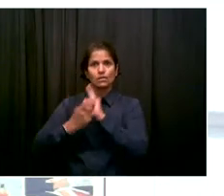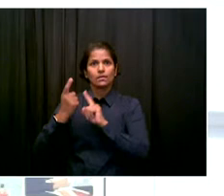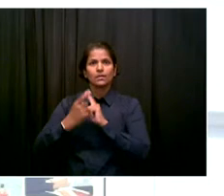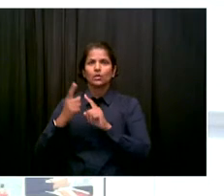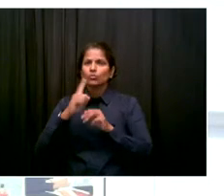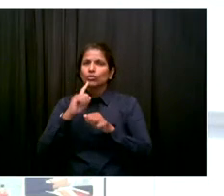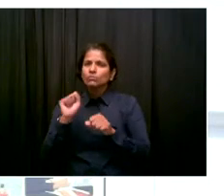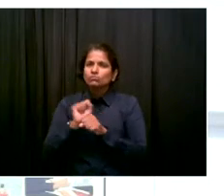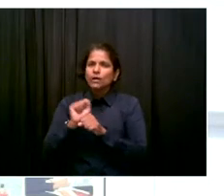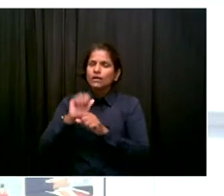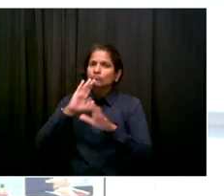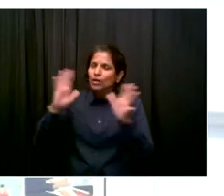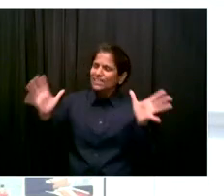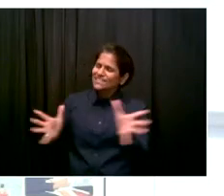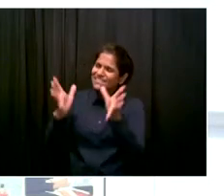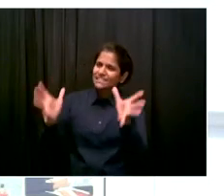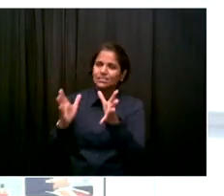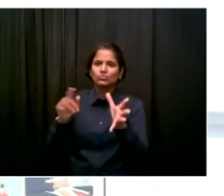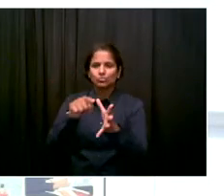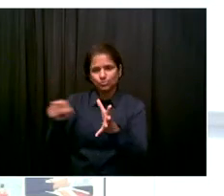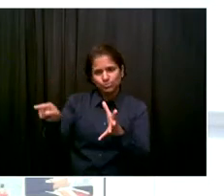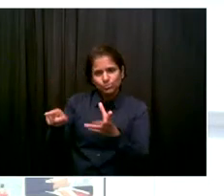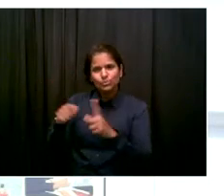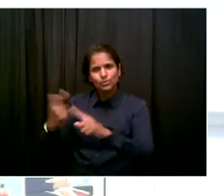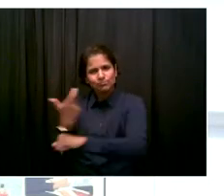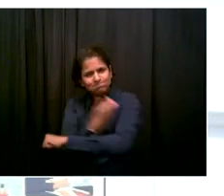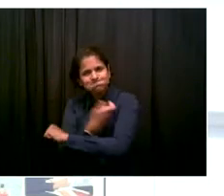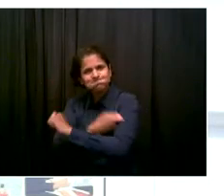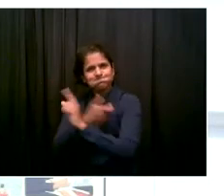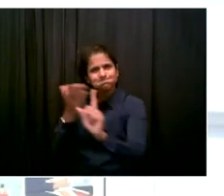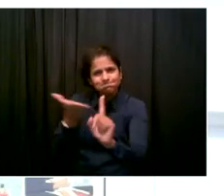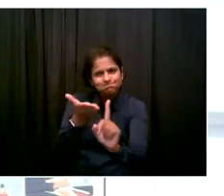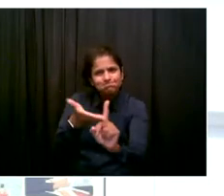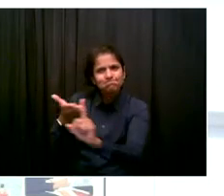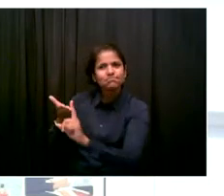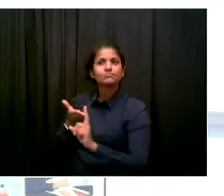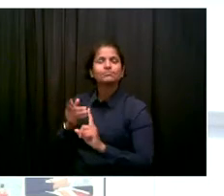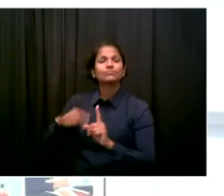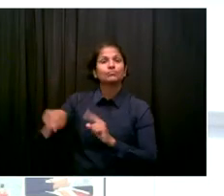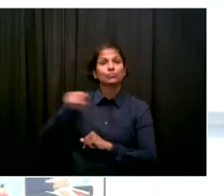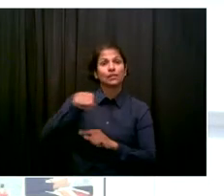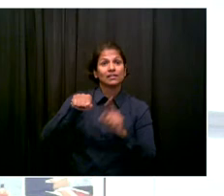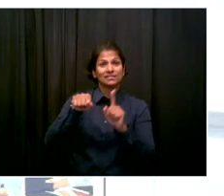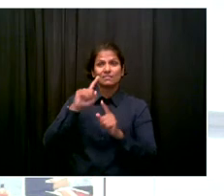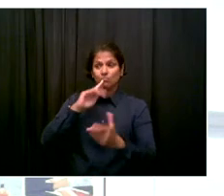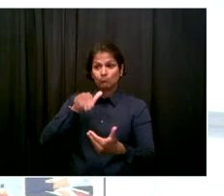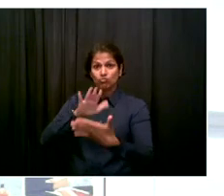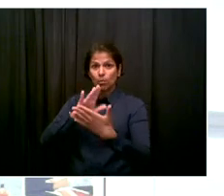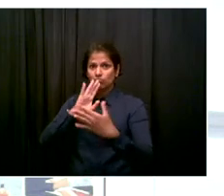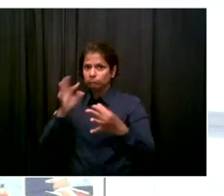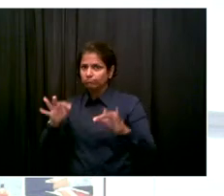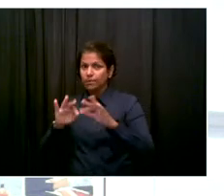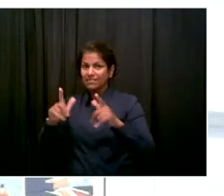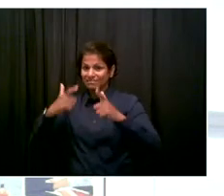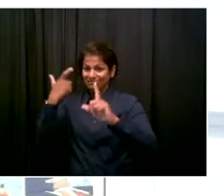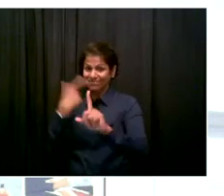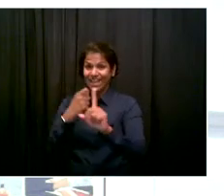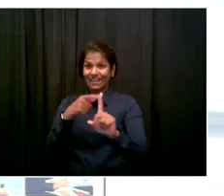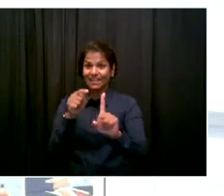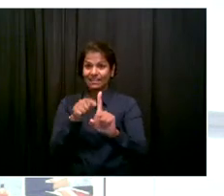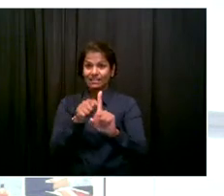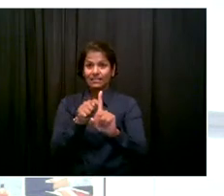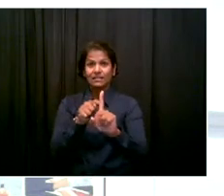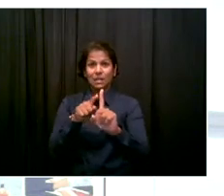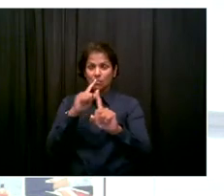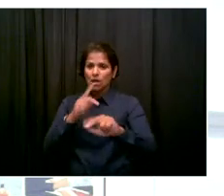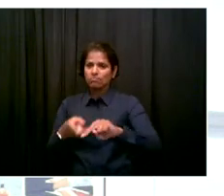seeing that yield improved vaccination rates. And we're going to continue focusing those efforts to get as many